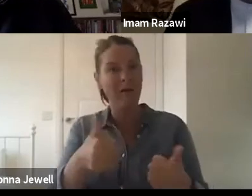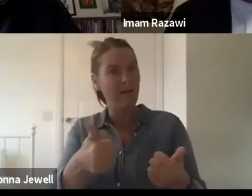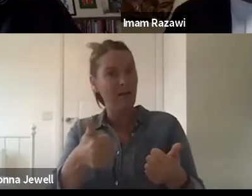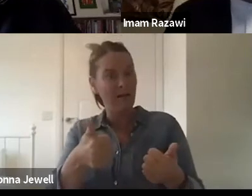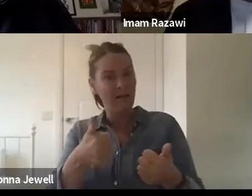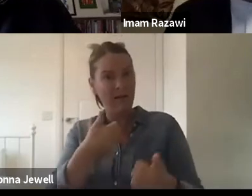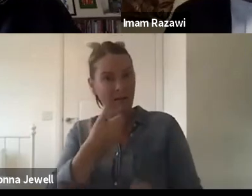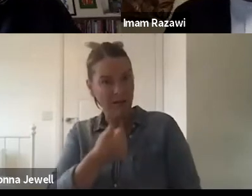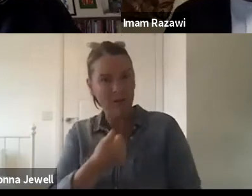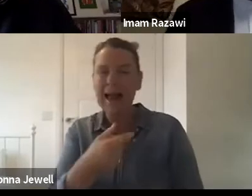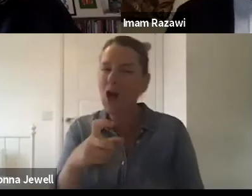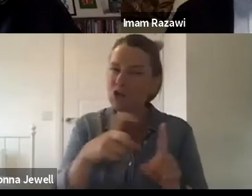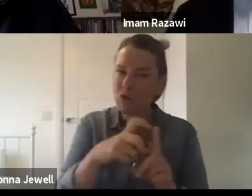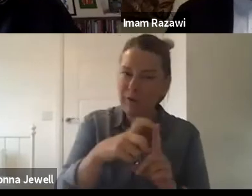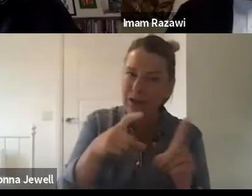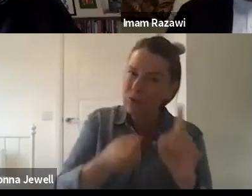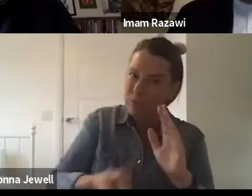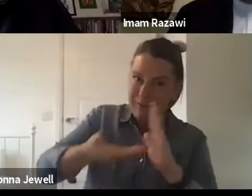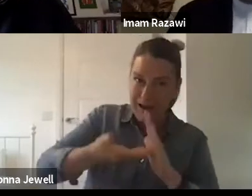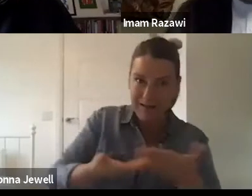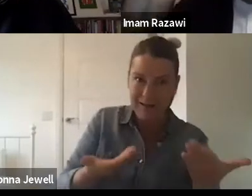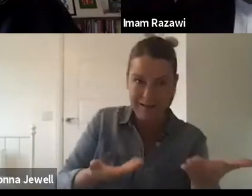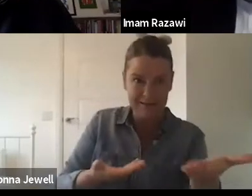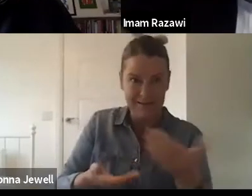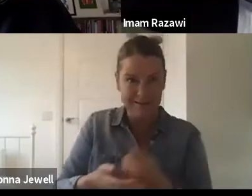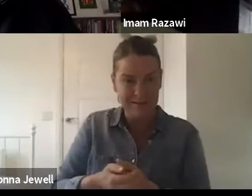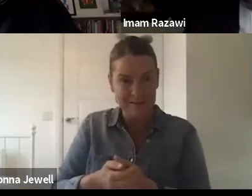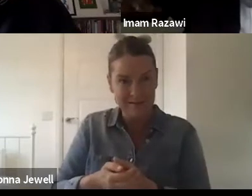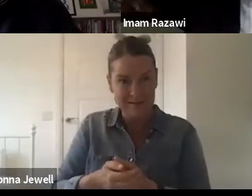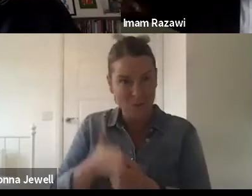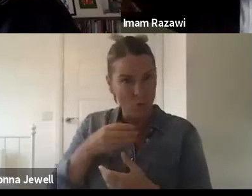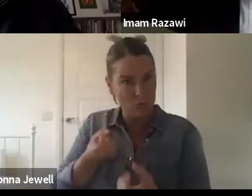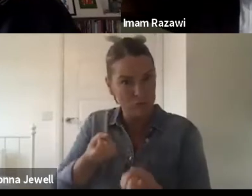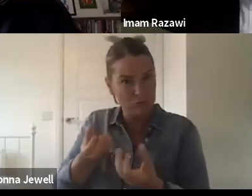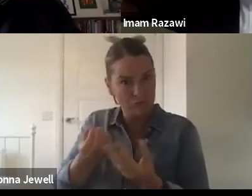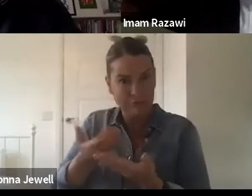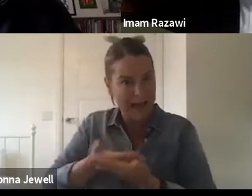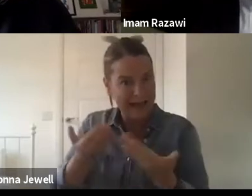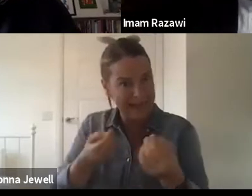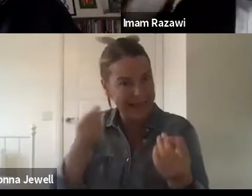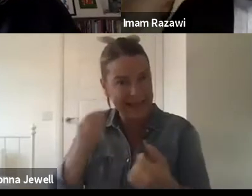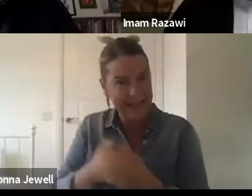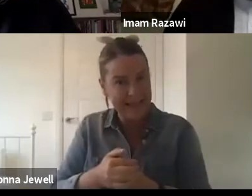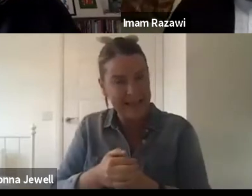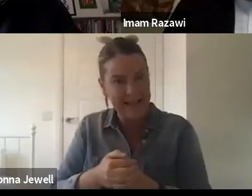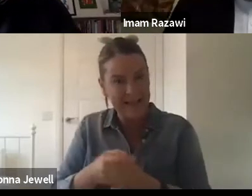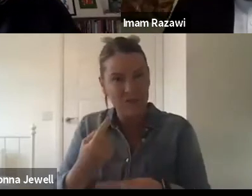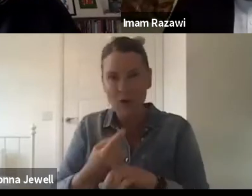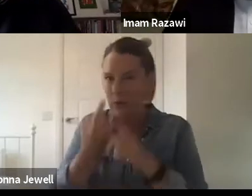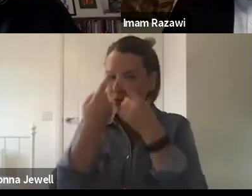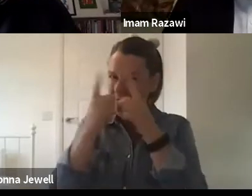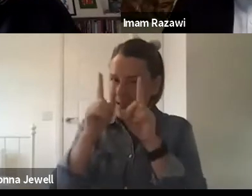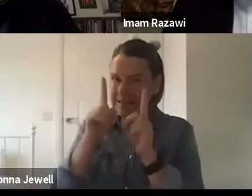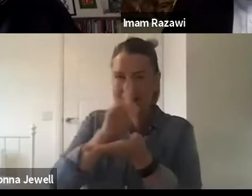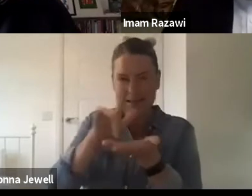Dorothy, is there anything that you want to add into this part of the conversation in thinking about universities and cities?